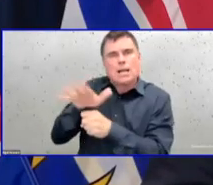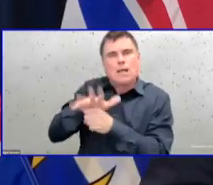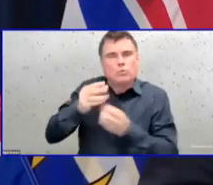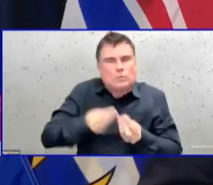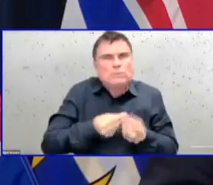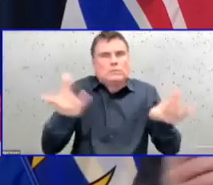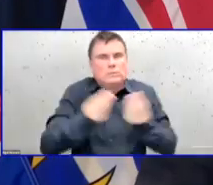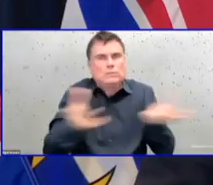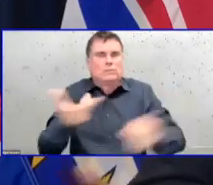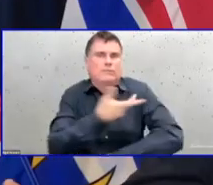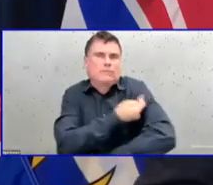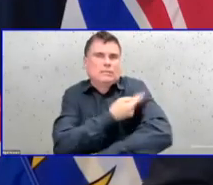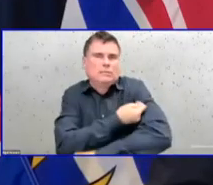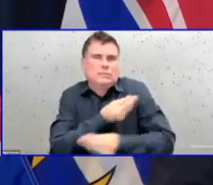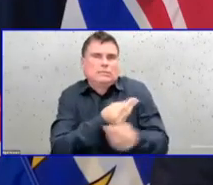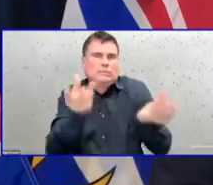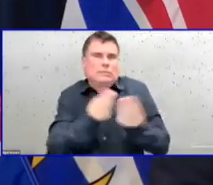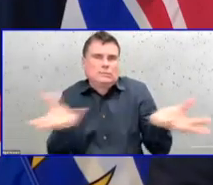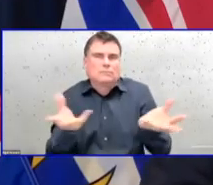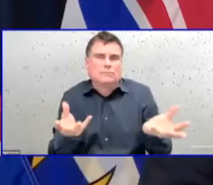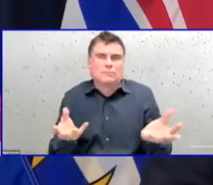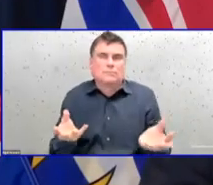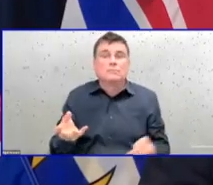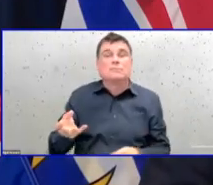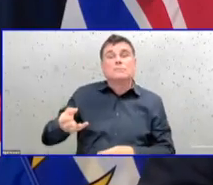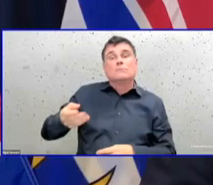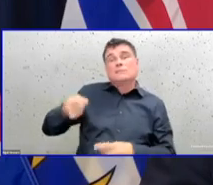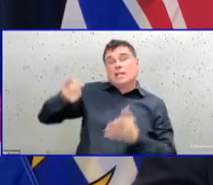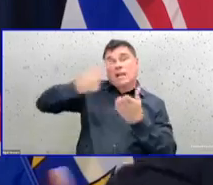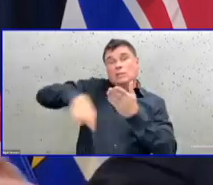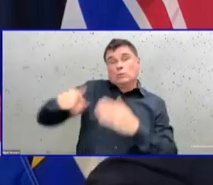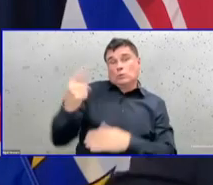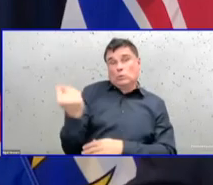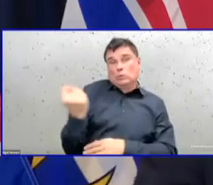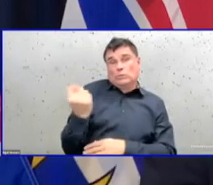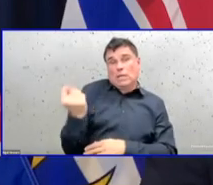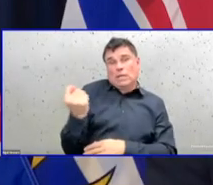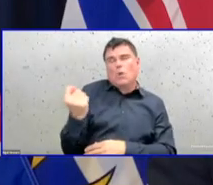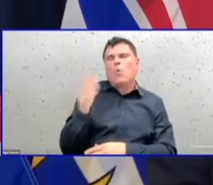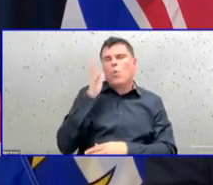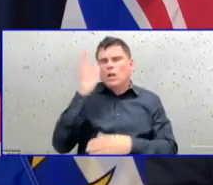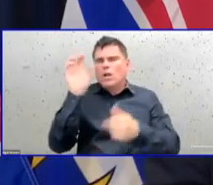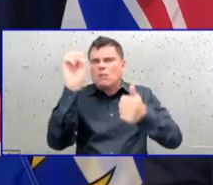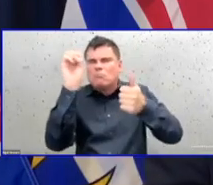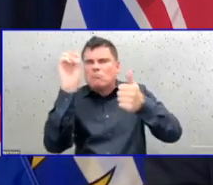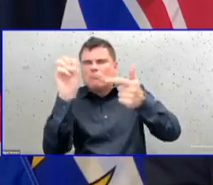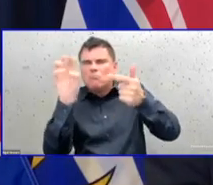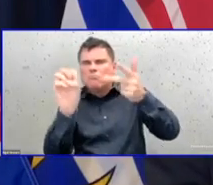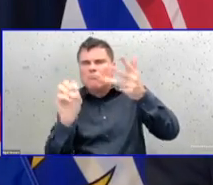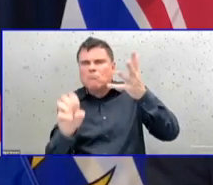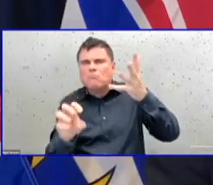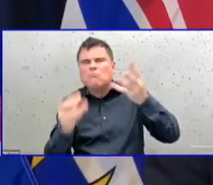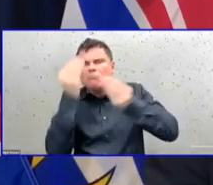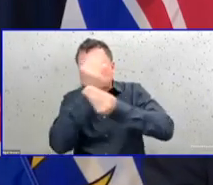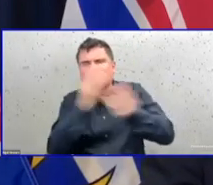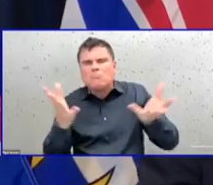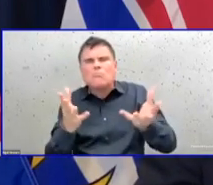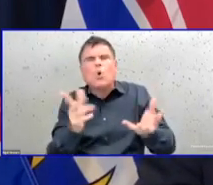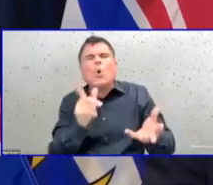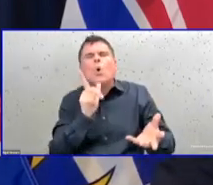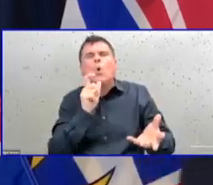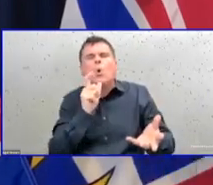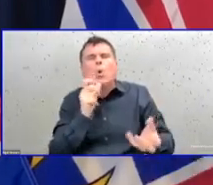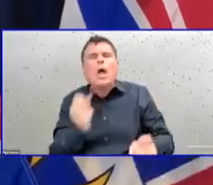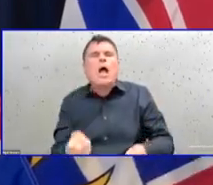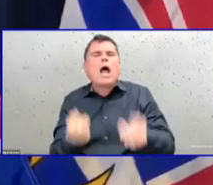be also briefing on the number of people who have received flu shots already. And then we'll do that successively through the months, the end of November and into